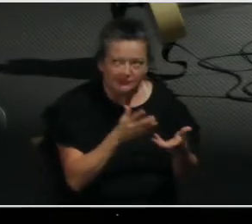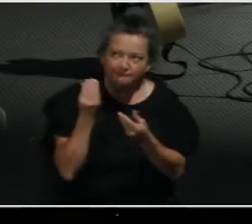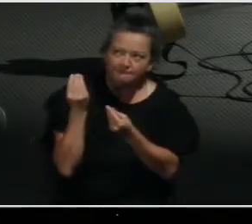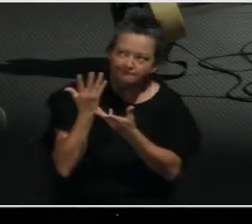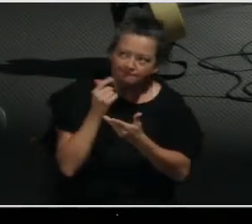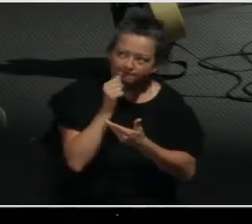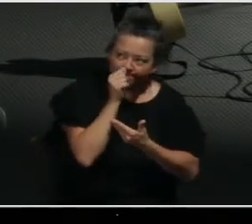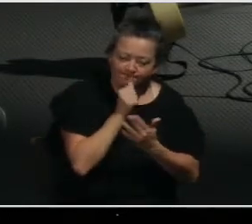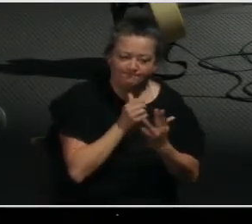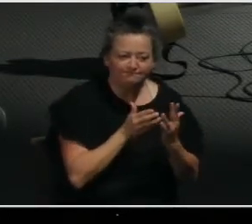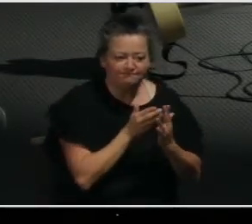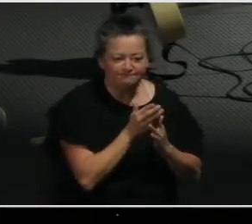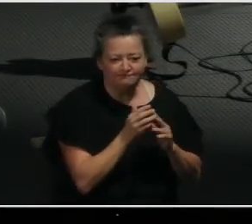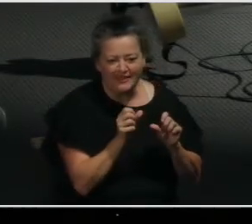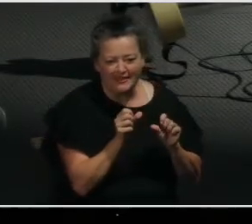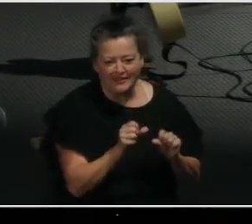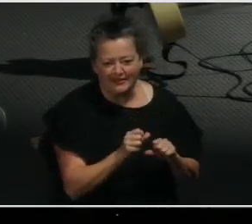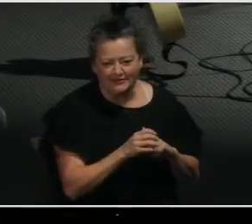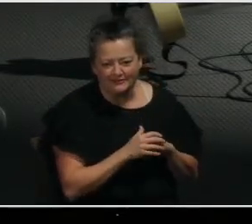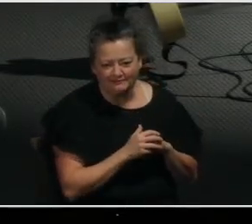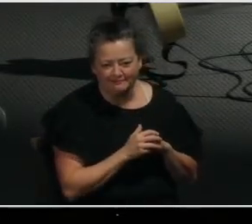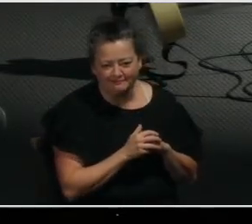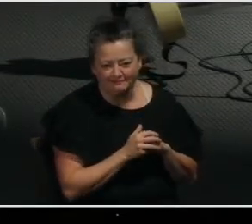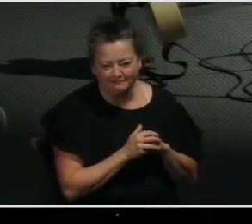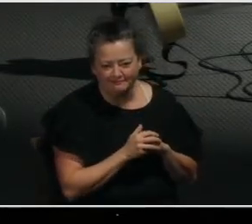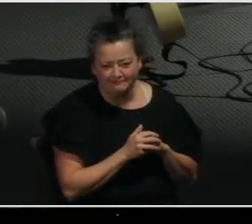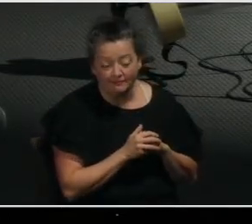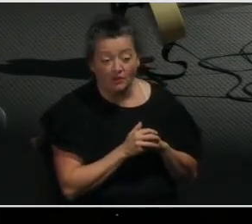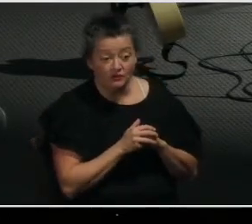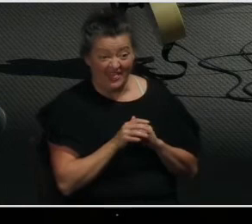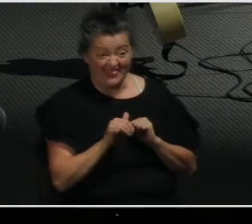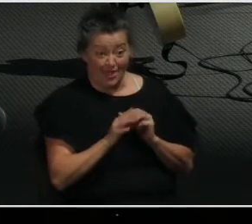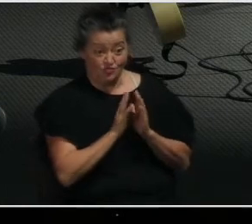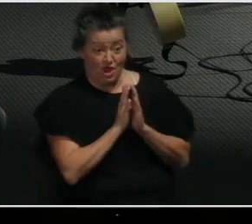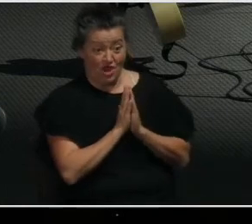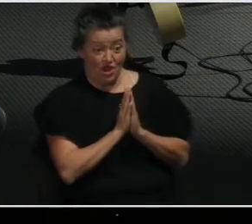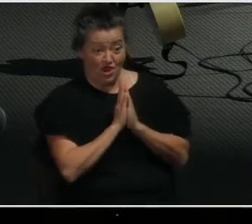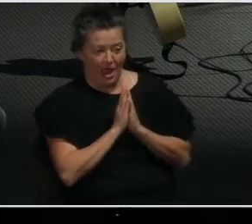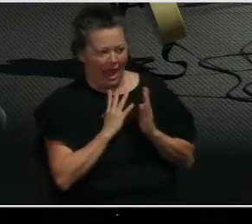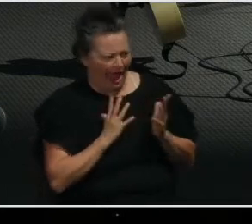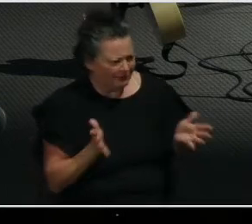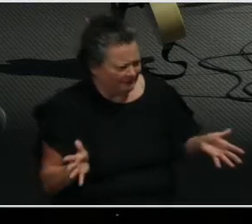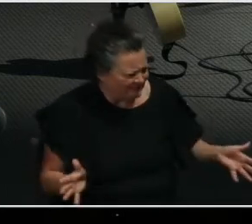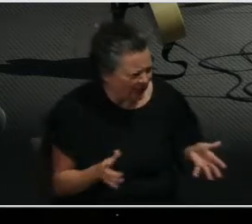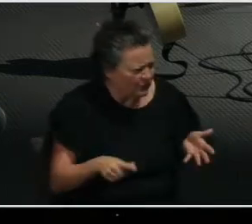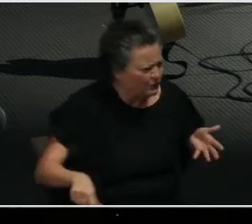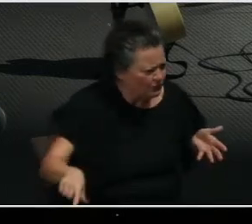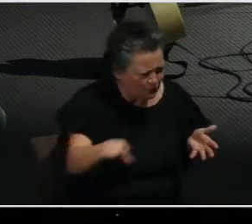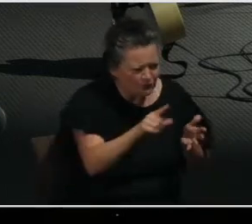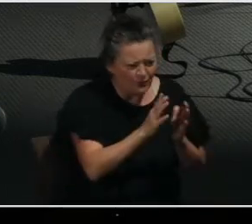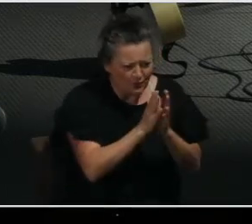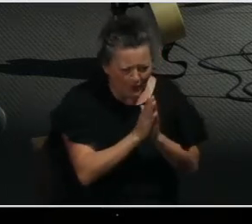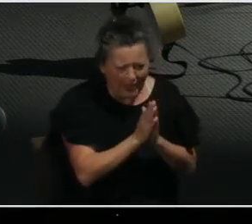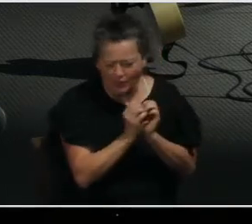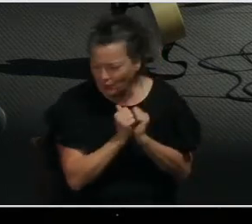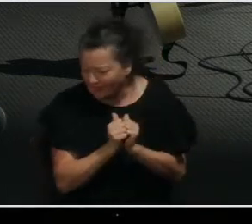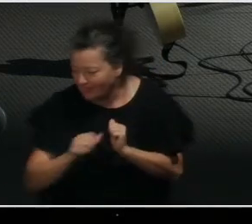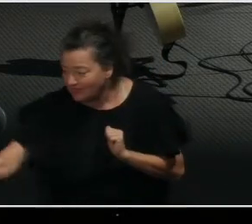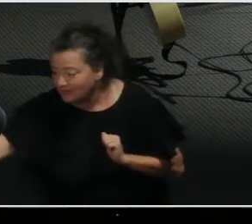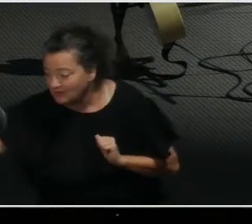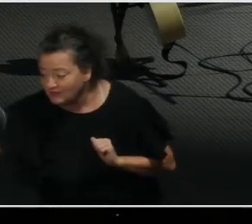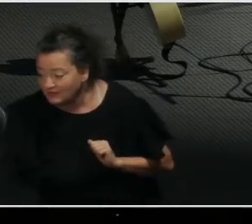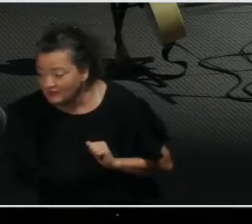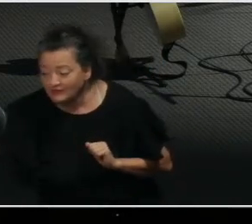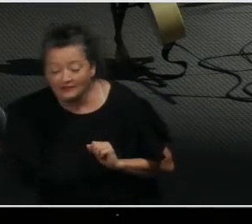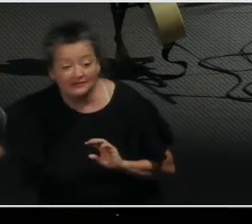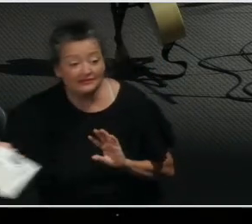So, I want to invite you to pray this prayer today. And if you had a bulletin, I've written this prayer out so you can take it with